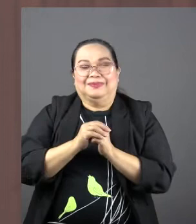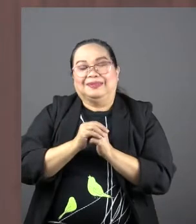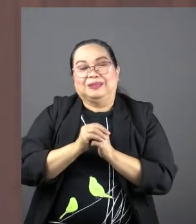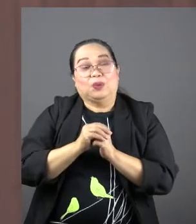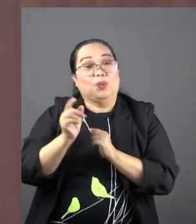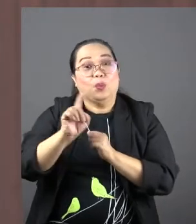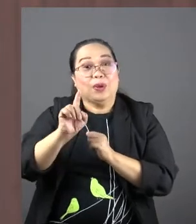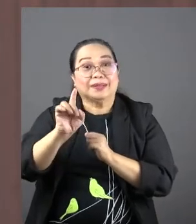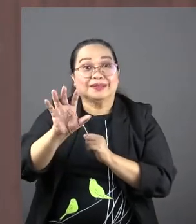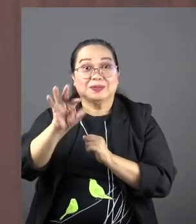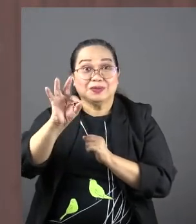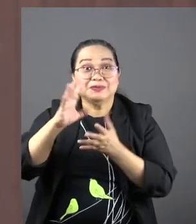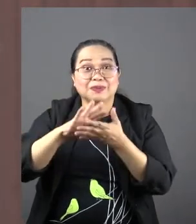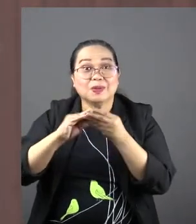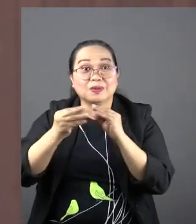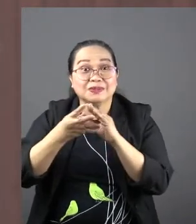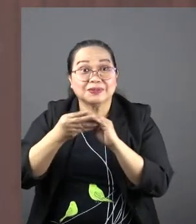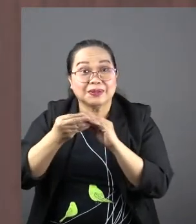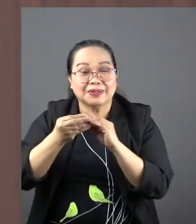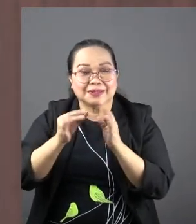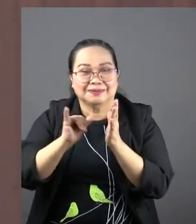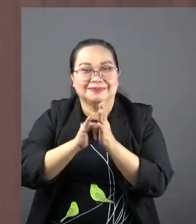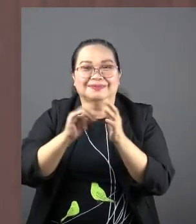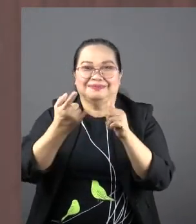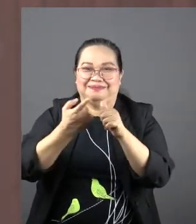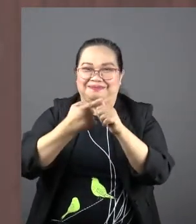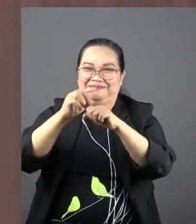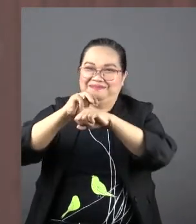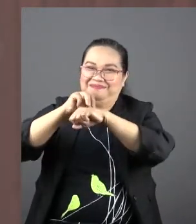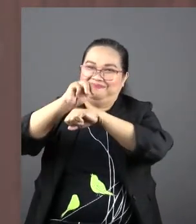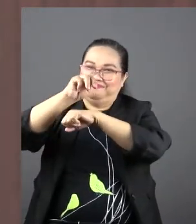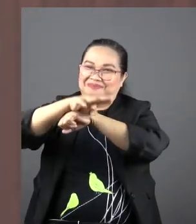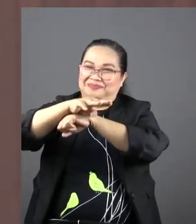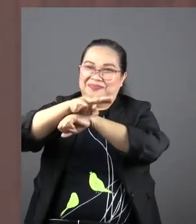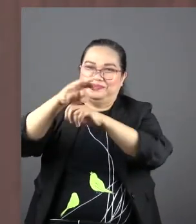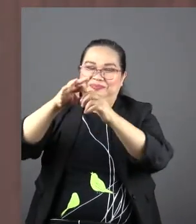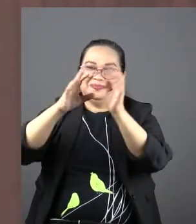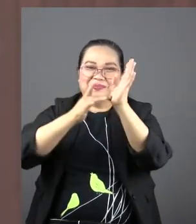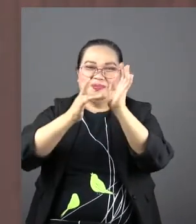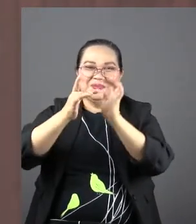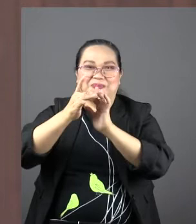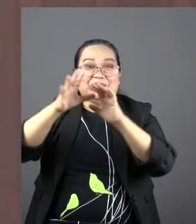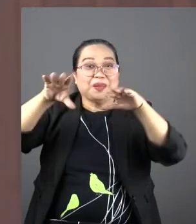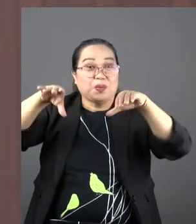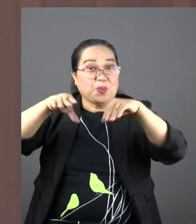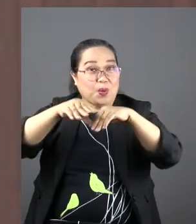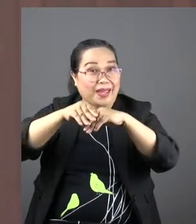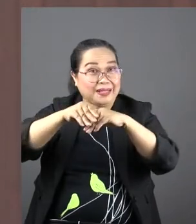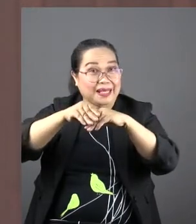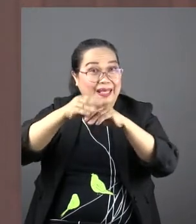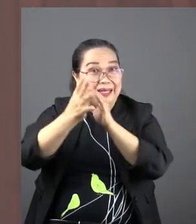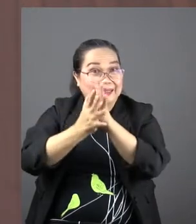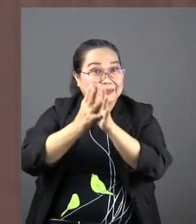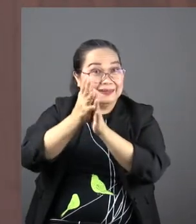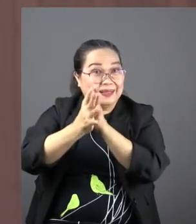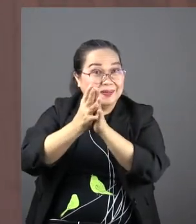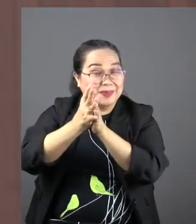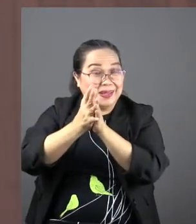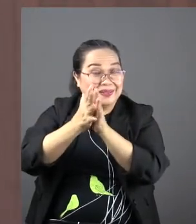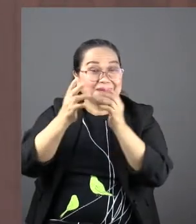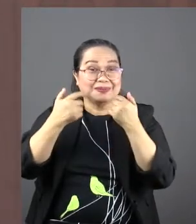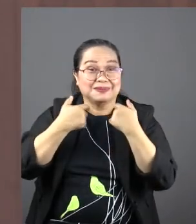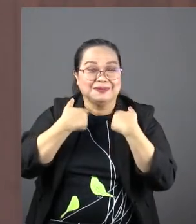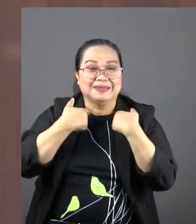5. What do we find there? That's the first miracle ever of Jesus at a wedding. What happened in this wedding is